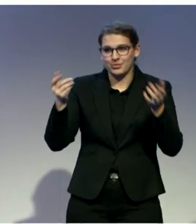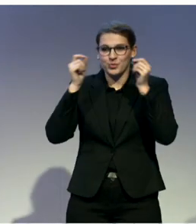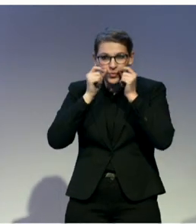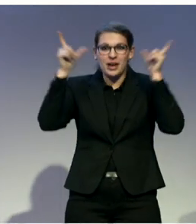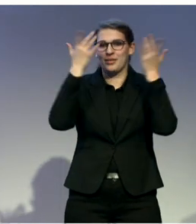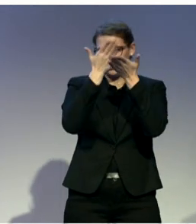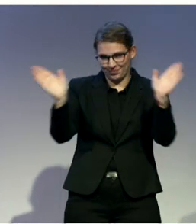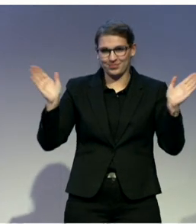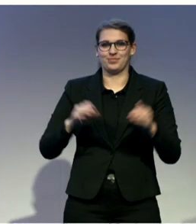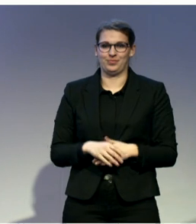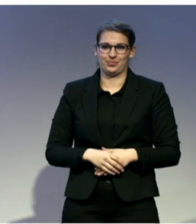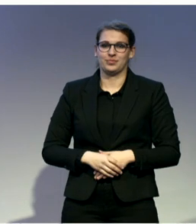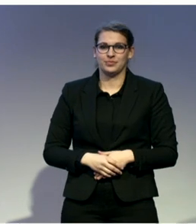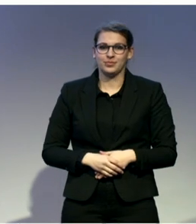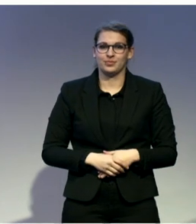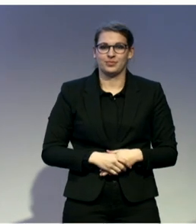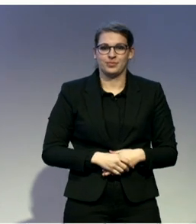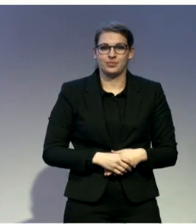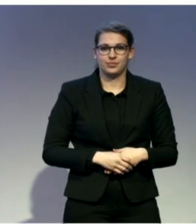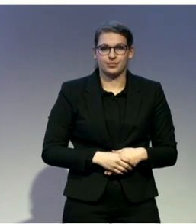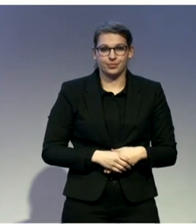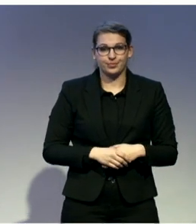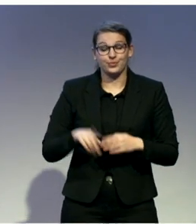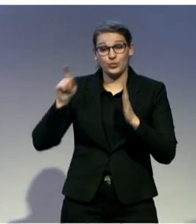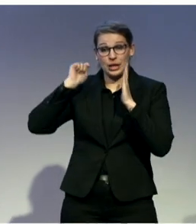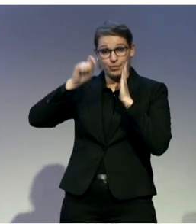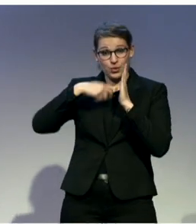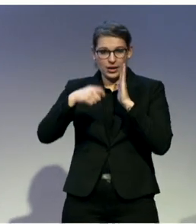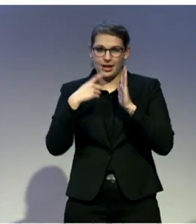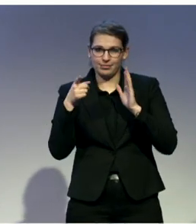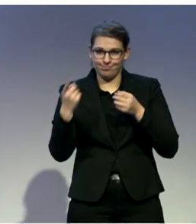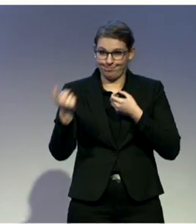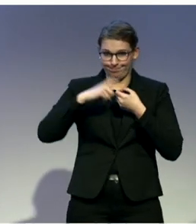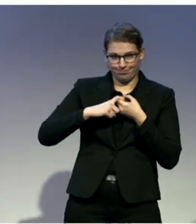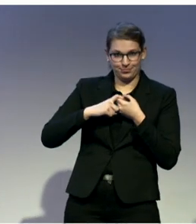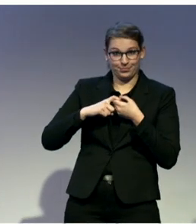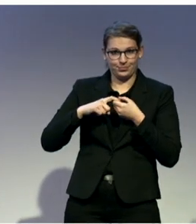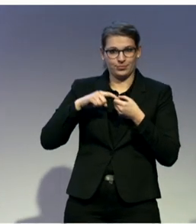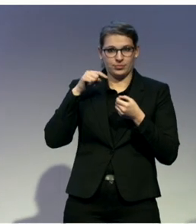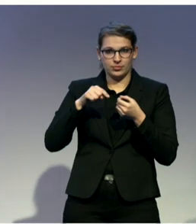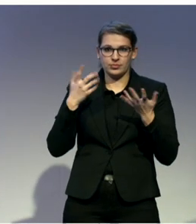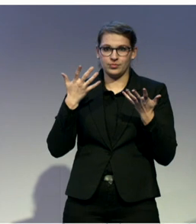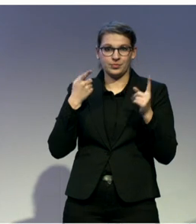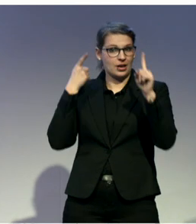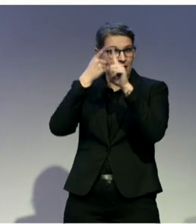one thing. Teach one more person this project, this language, and then we'll spread the word. I won't go